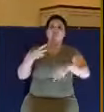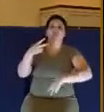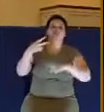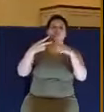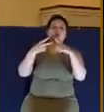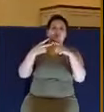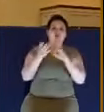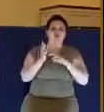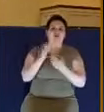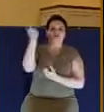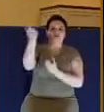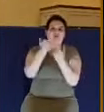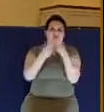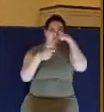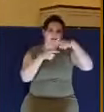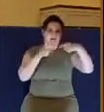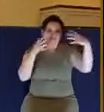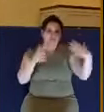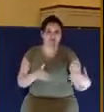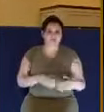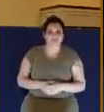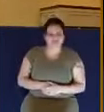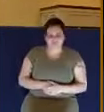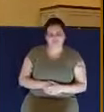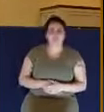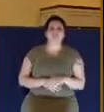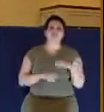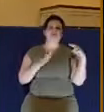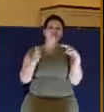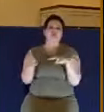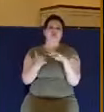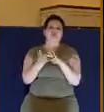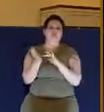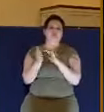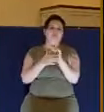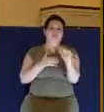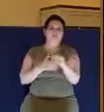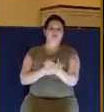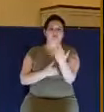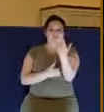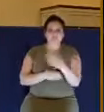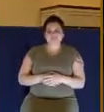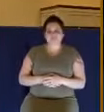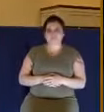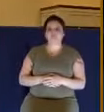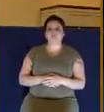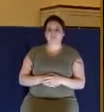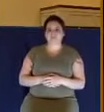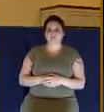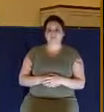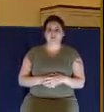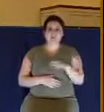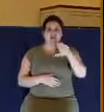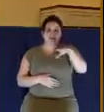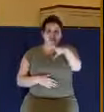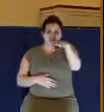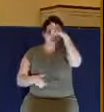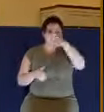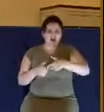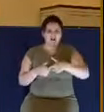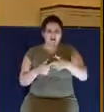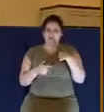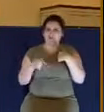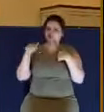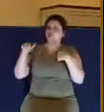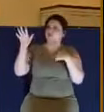God's enemies. Look down at verse number five. Hearken, my beloved brethren, hath not God chosen the poor of this world, rich